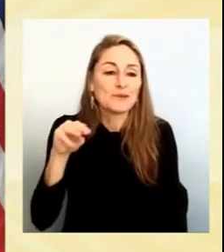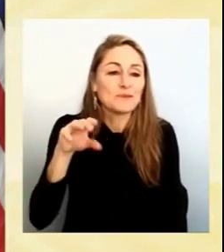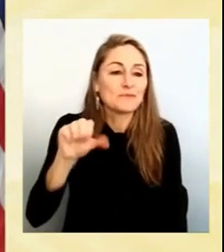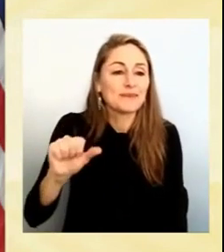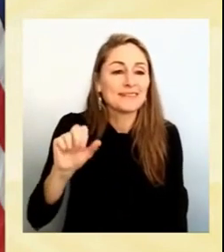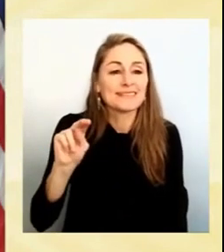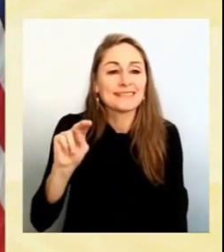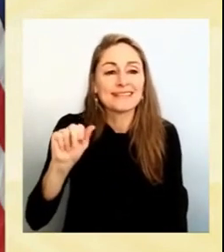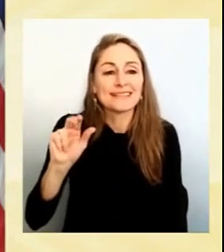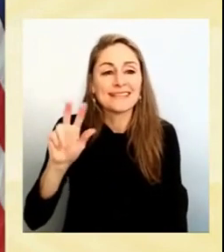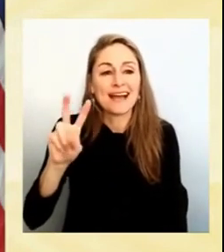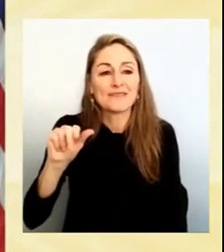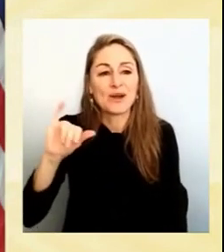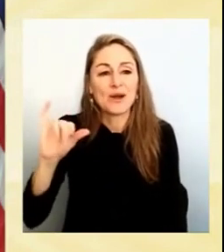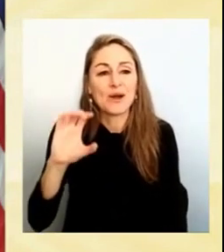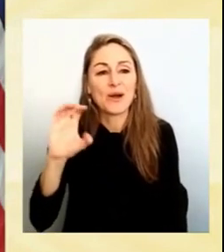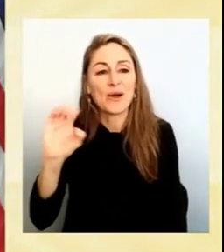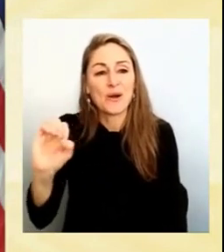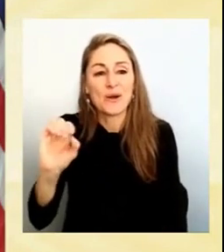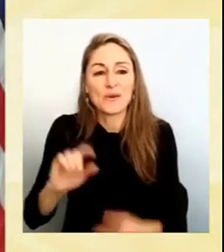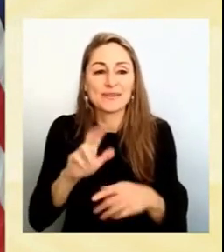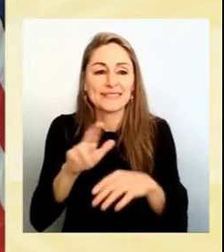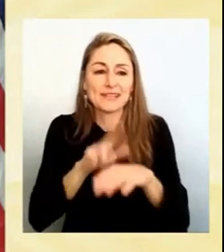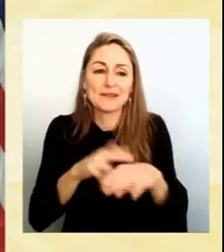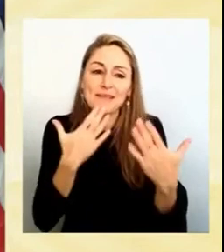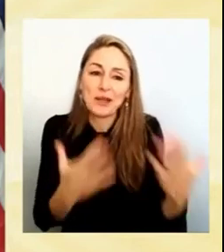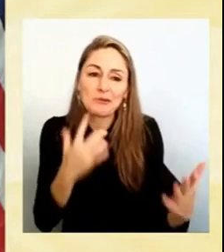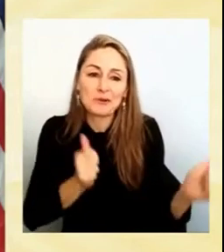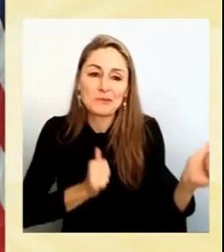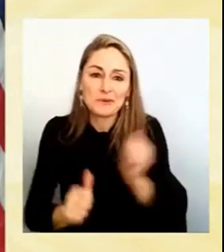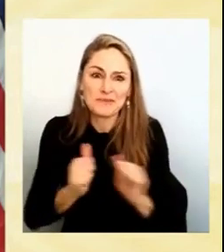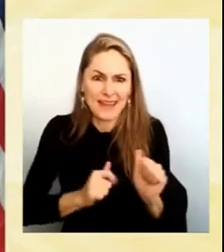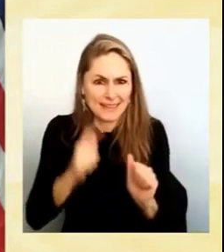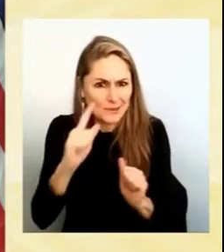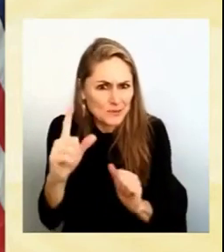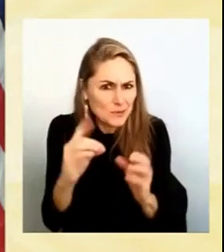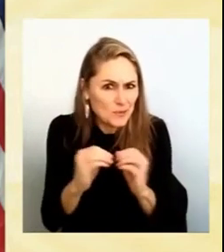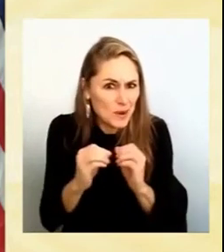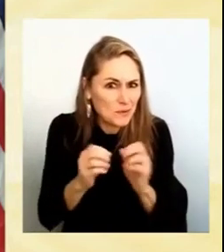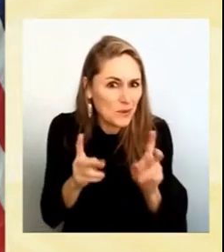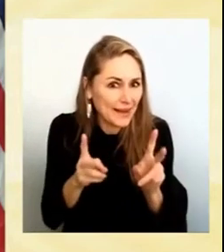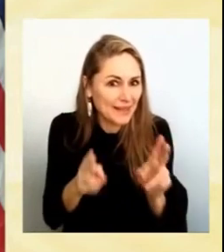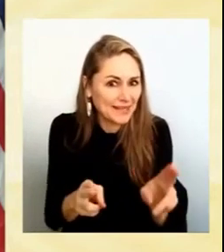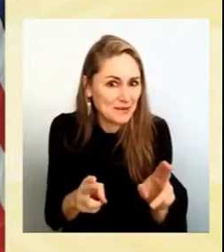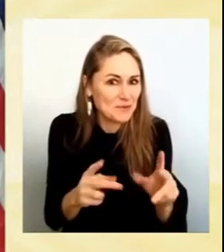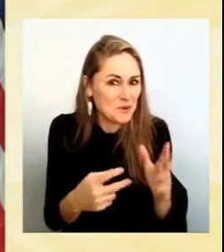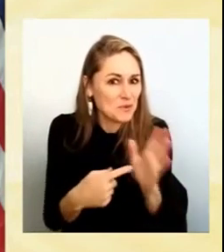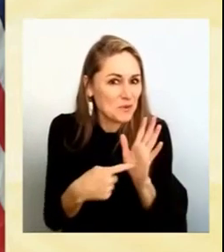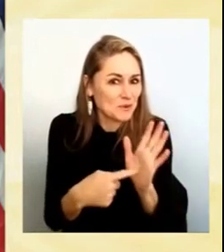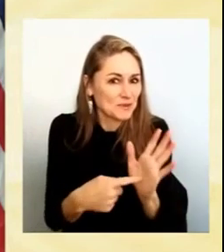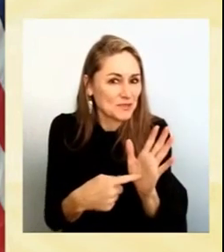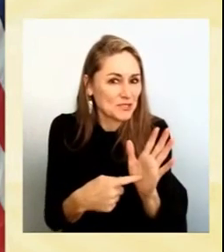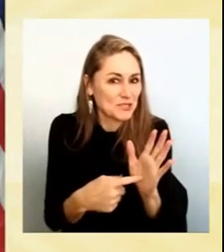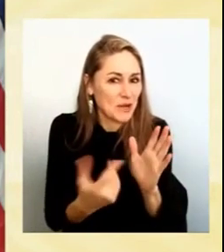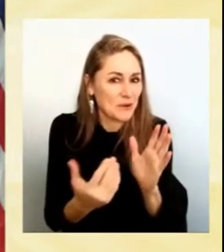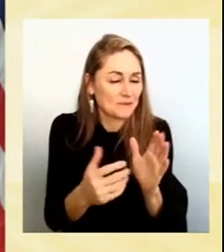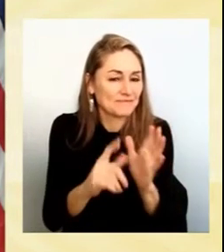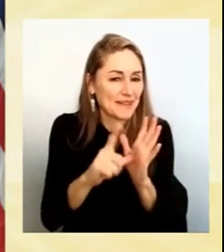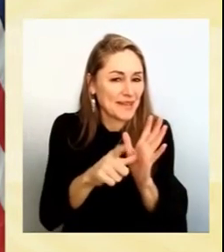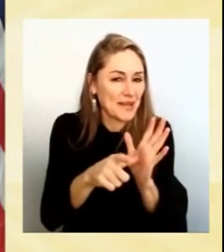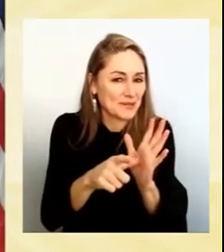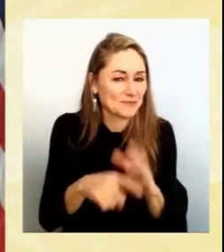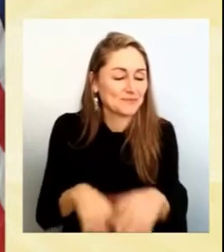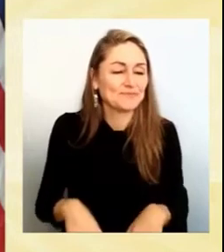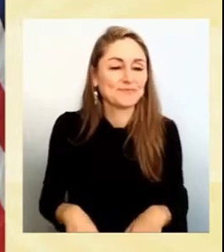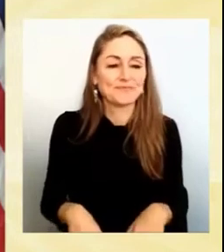Klitsa, for that wonderful performance. I think we have another to look forward to before our hour is done, which we're really looking forward to. Thank